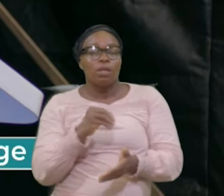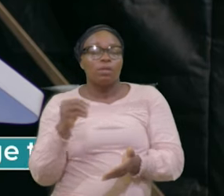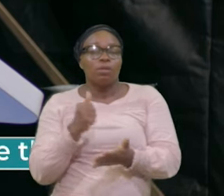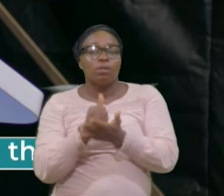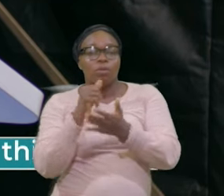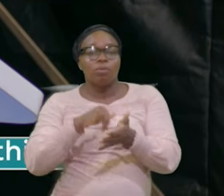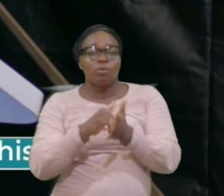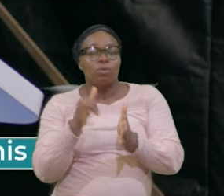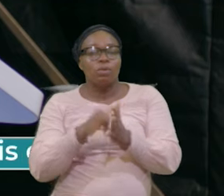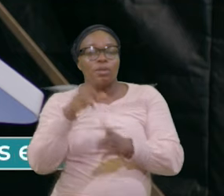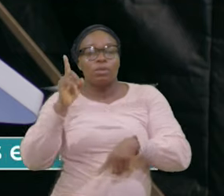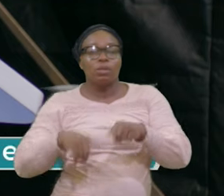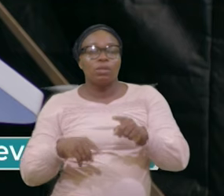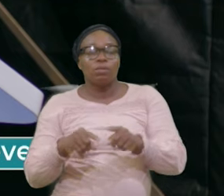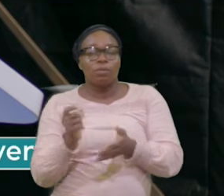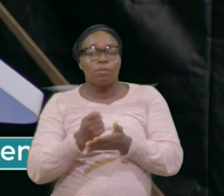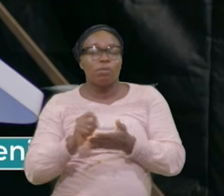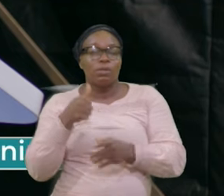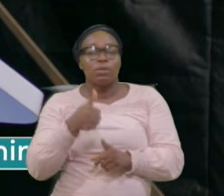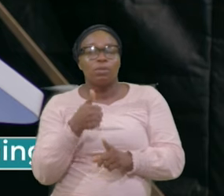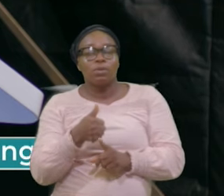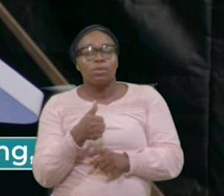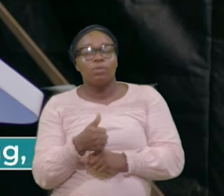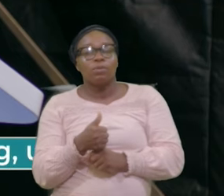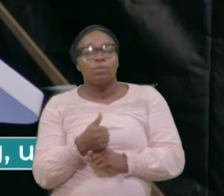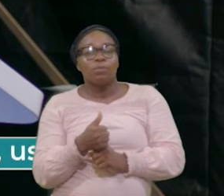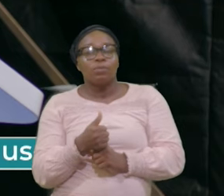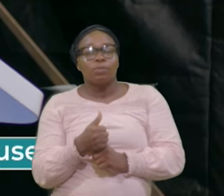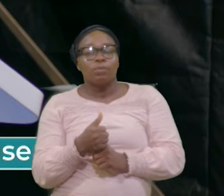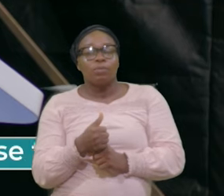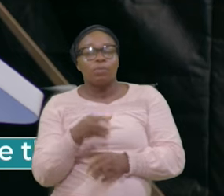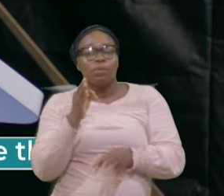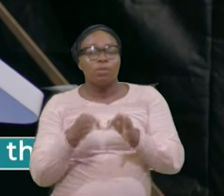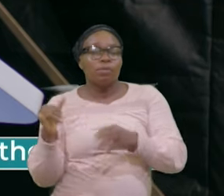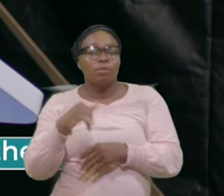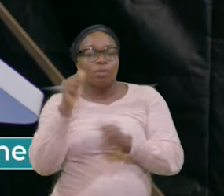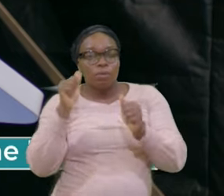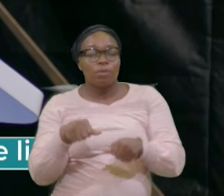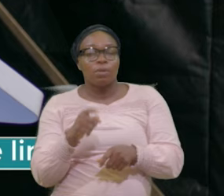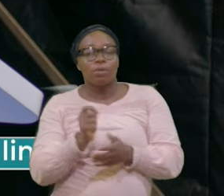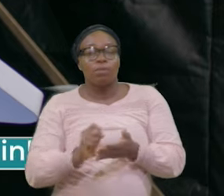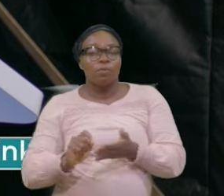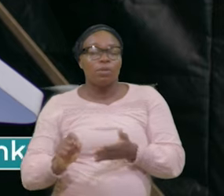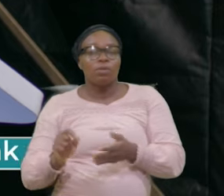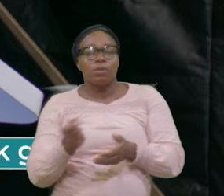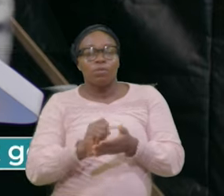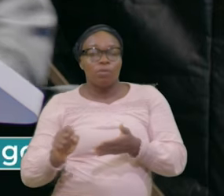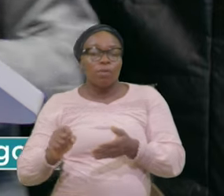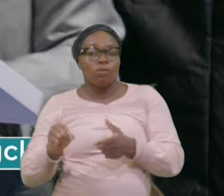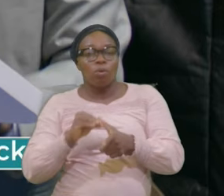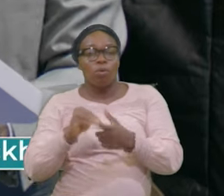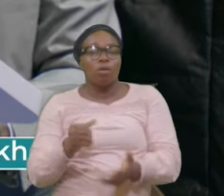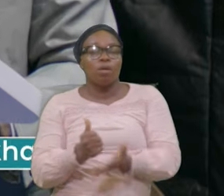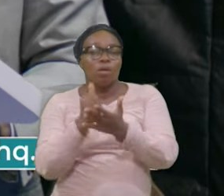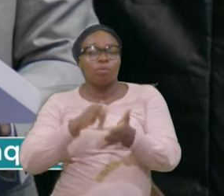Please Help Them Let Them Do That If They Can Write It's Okay But If They Can All Right Help